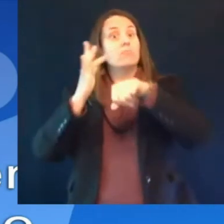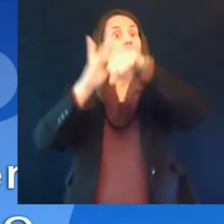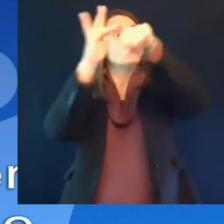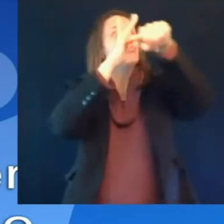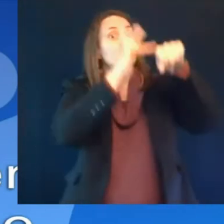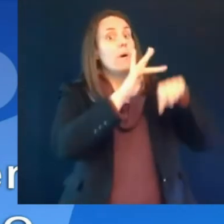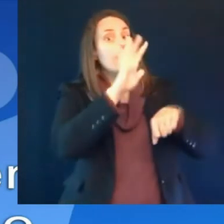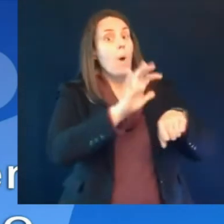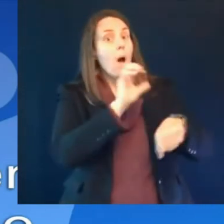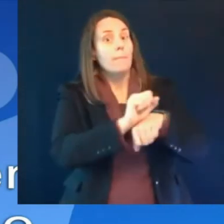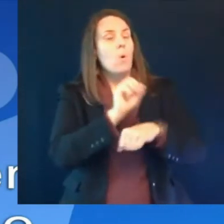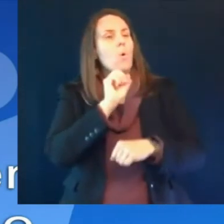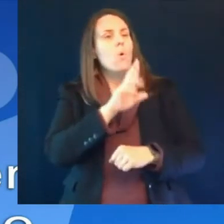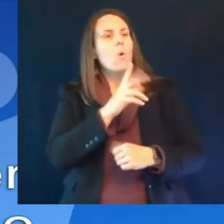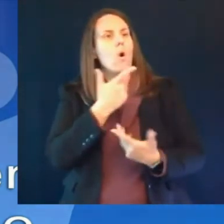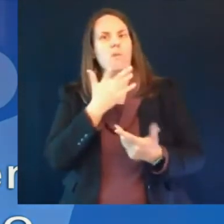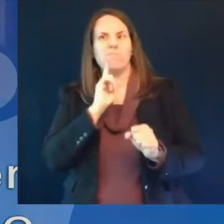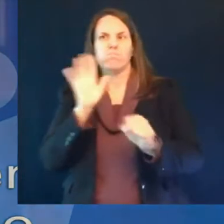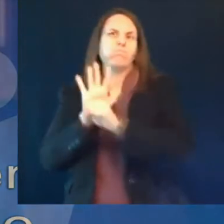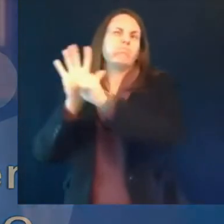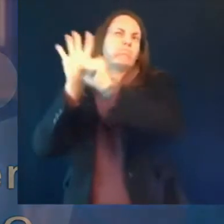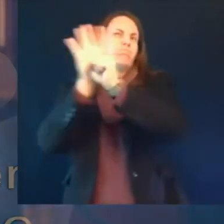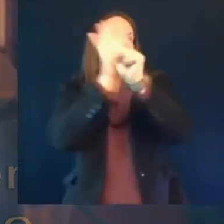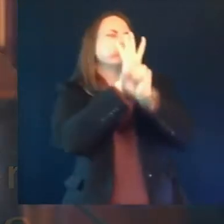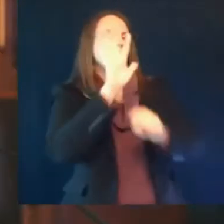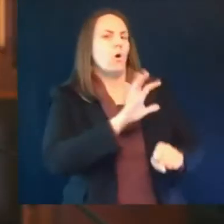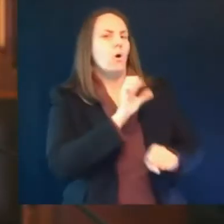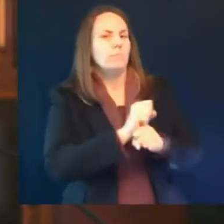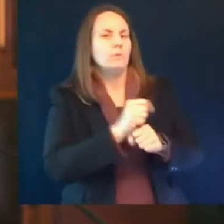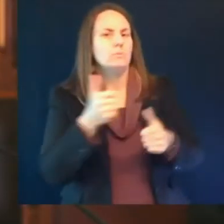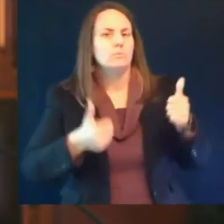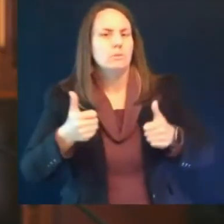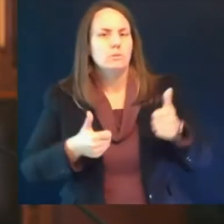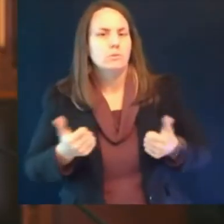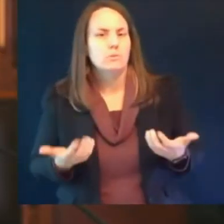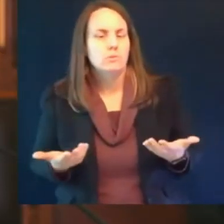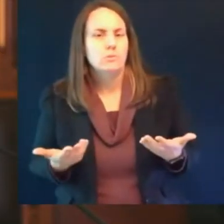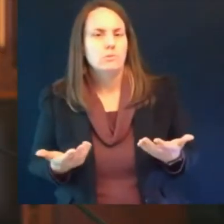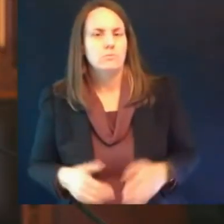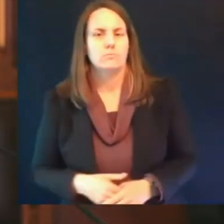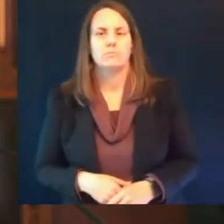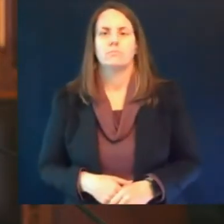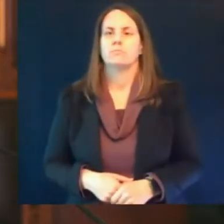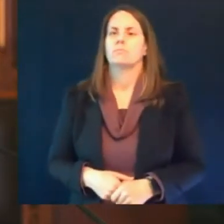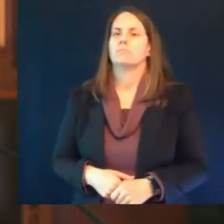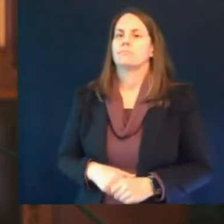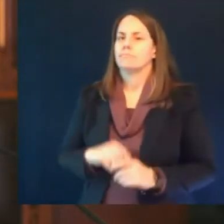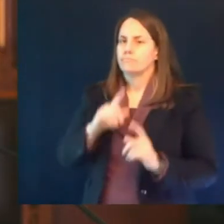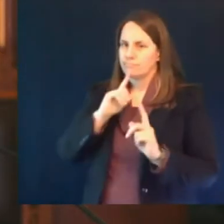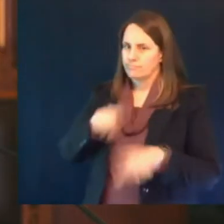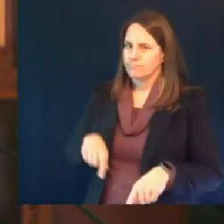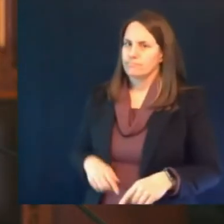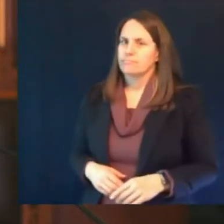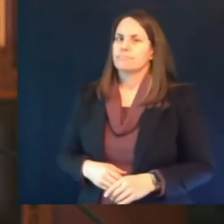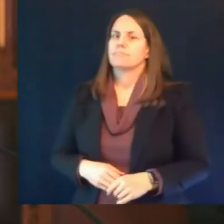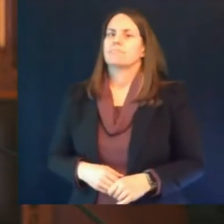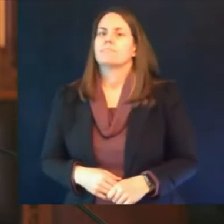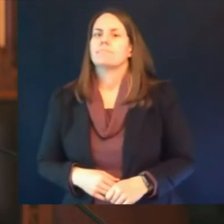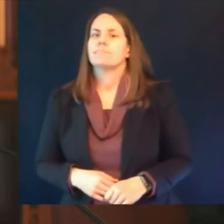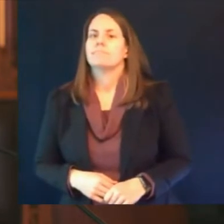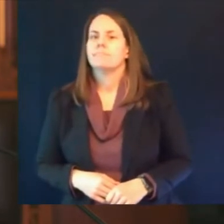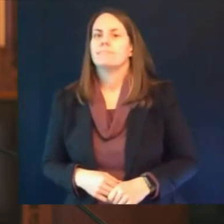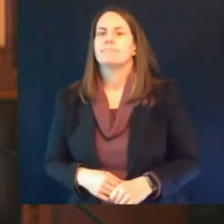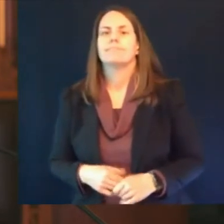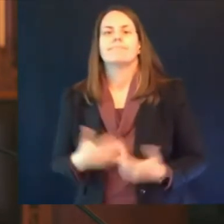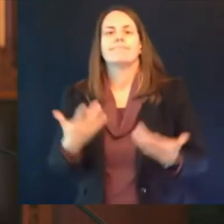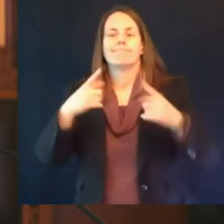so a couple of things i would say about that it varies based on where you are in the state how challenging it is to get an appointment